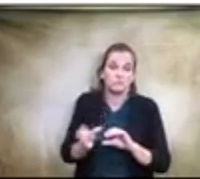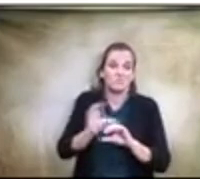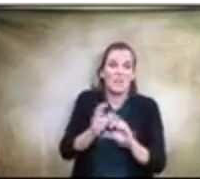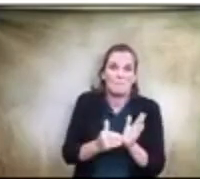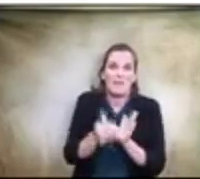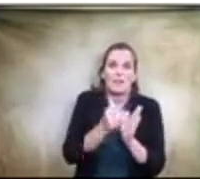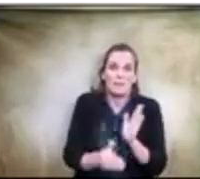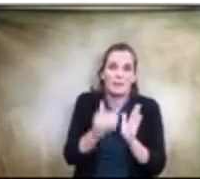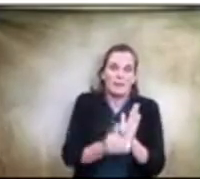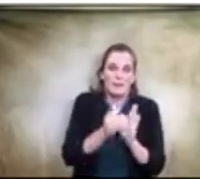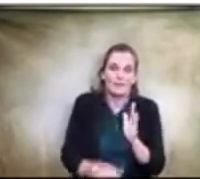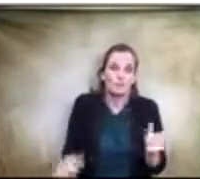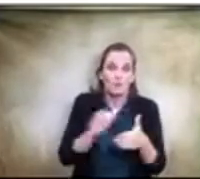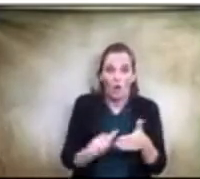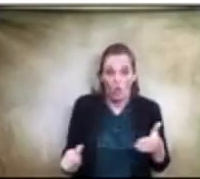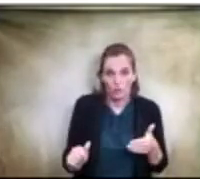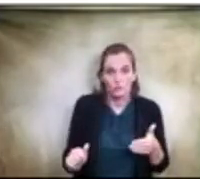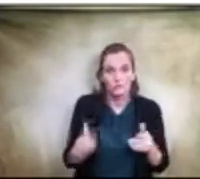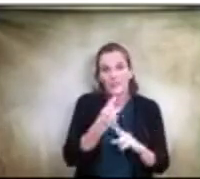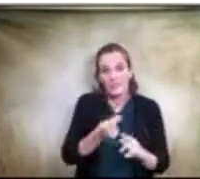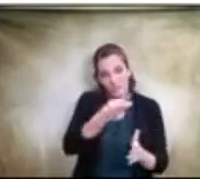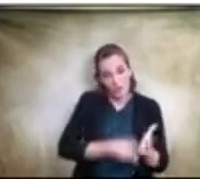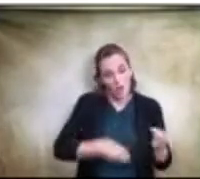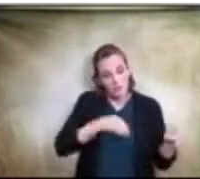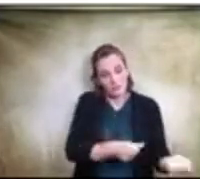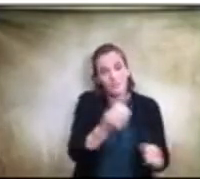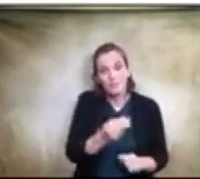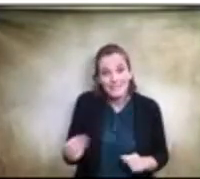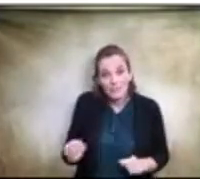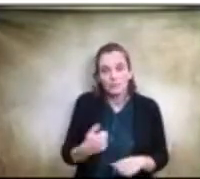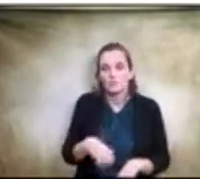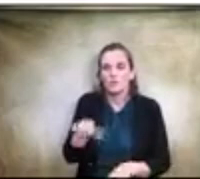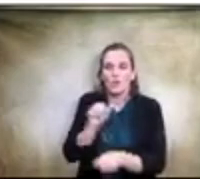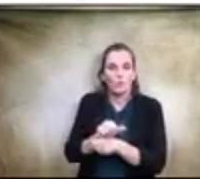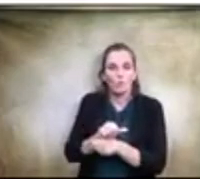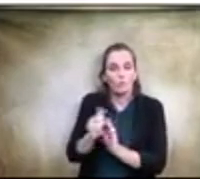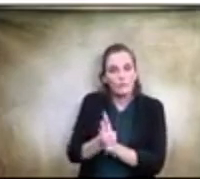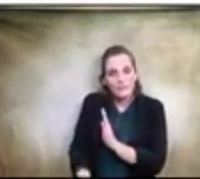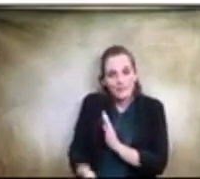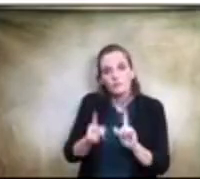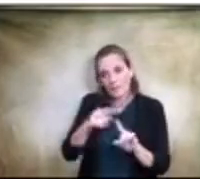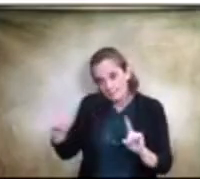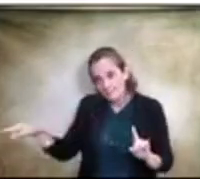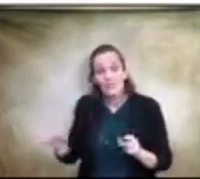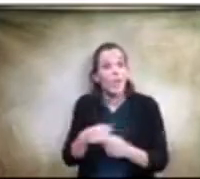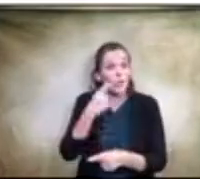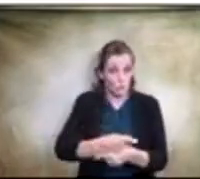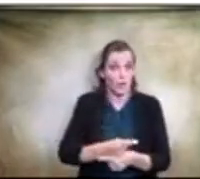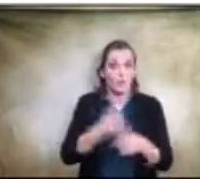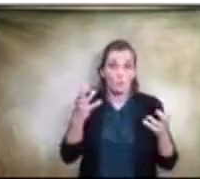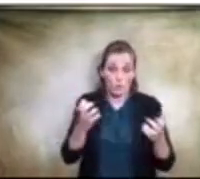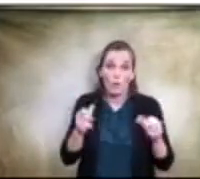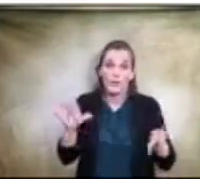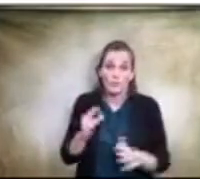as the of materials, the cost of workmanship and all that moves ahead. So you're absolutely right. We want to do it with fidelity. And if we say we're